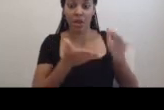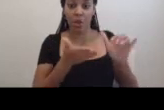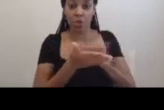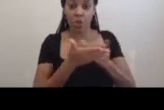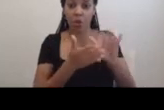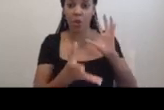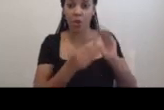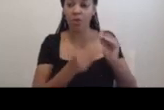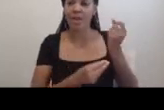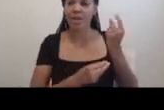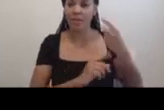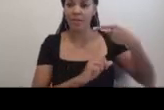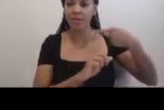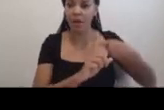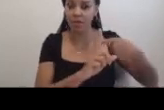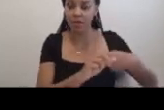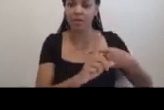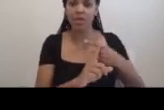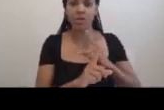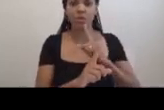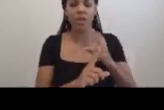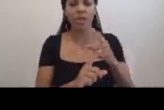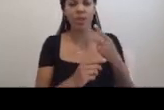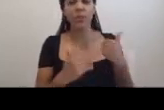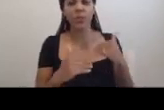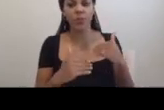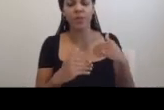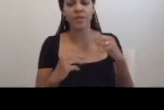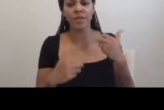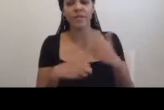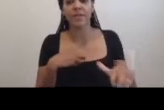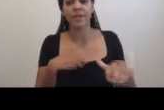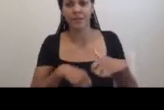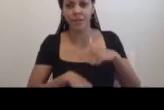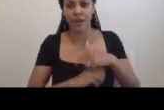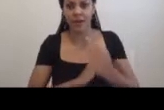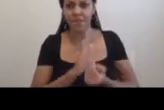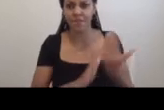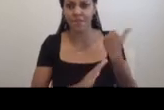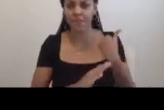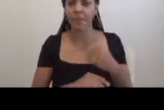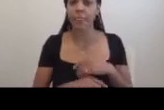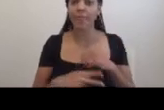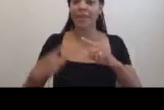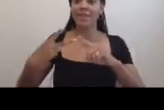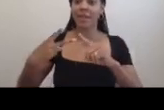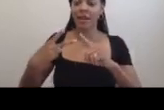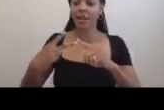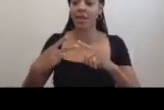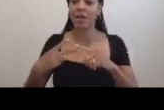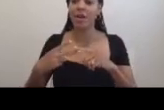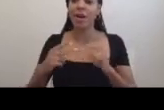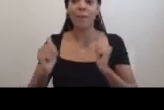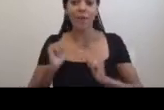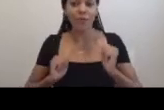months in a very beleaguered time. Two, performing the city. Urban